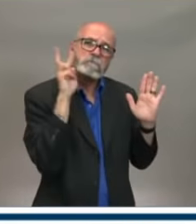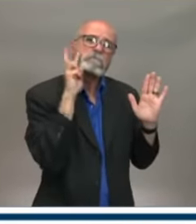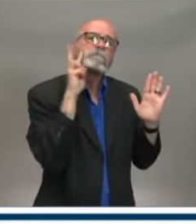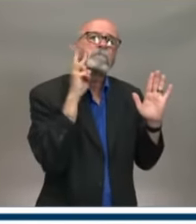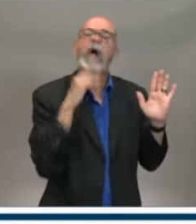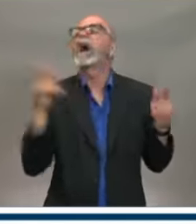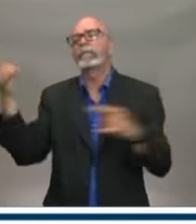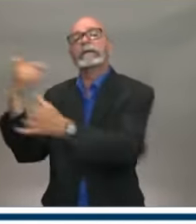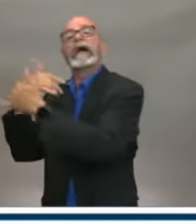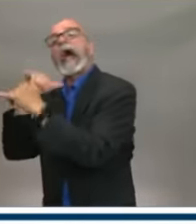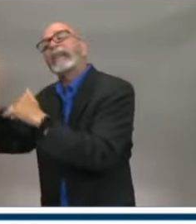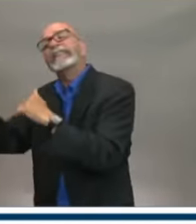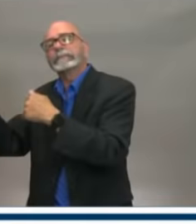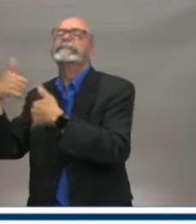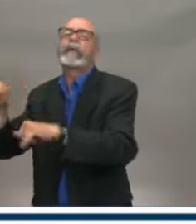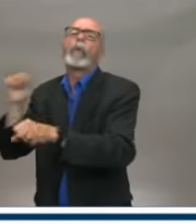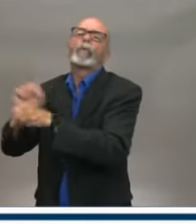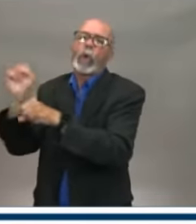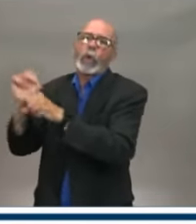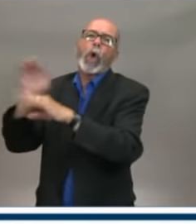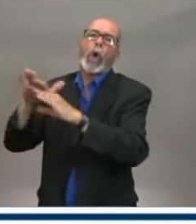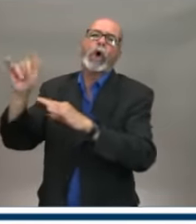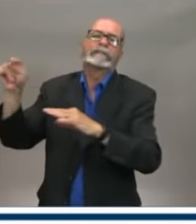Occupational Health and Safety and Public Health.